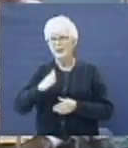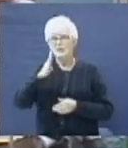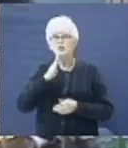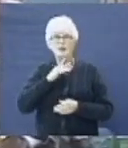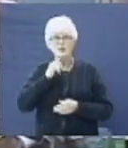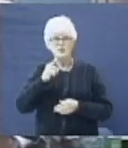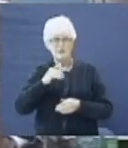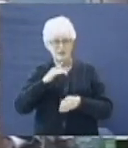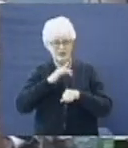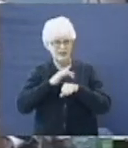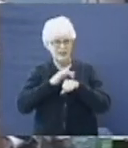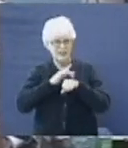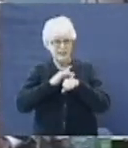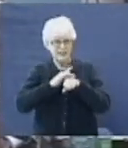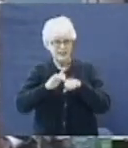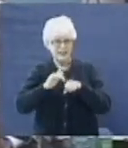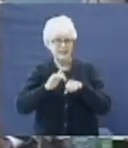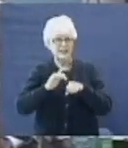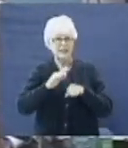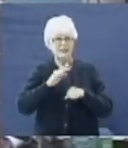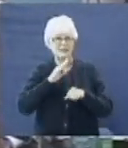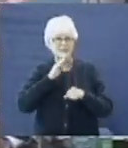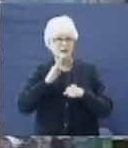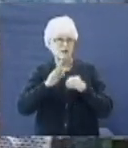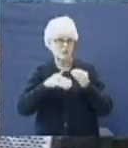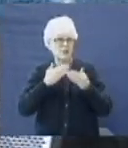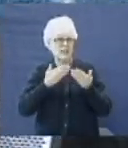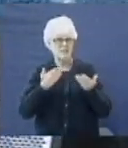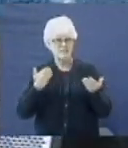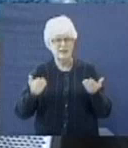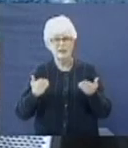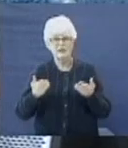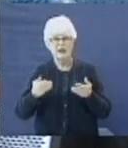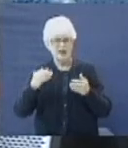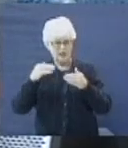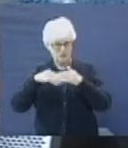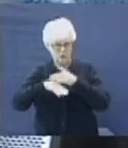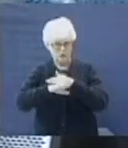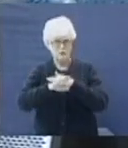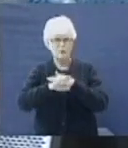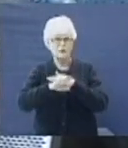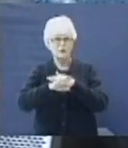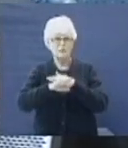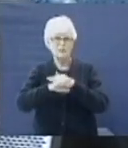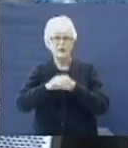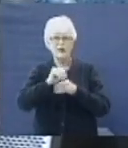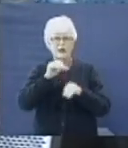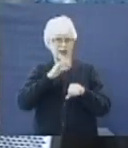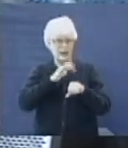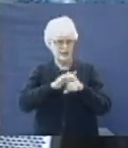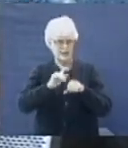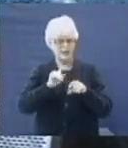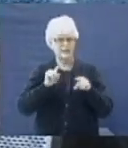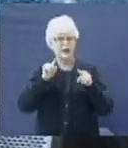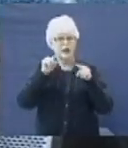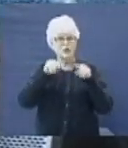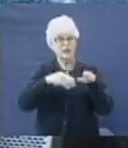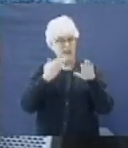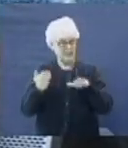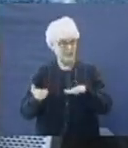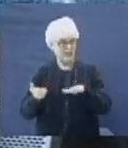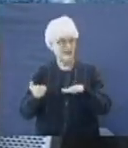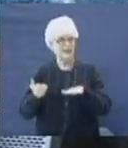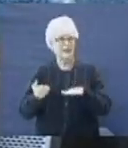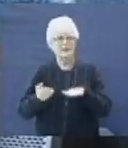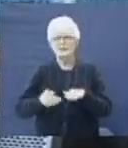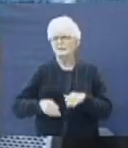Job said naked. This refers to his substance. Came out of my mother's womb. And naked shall I return thither. You